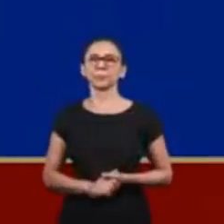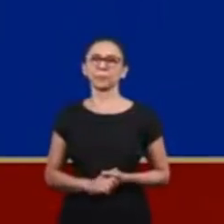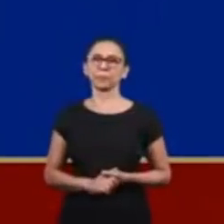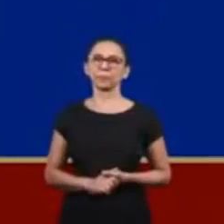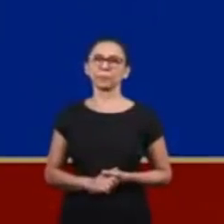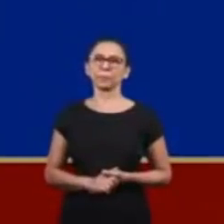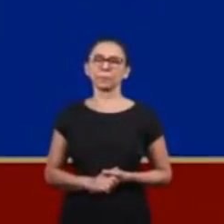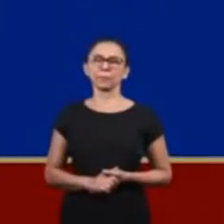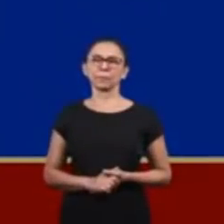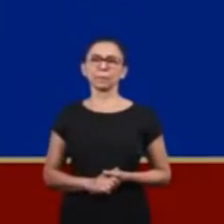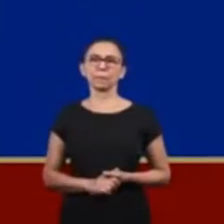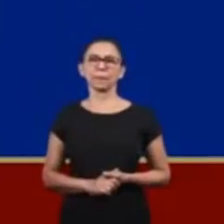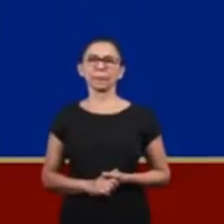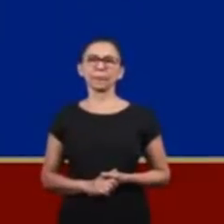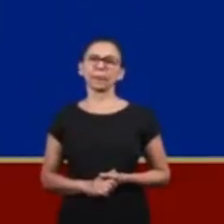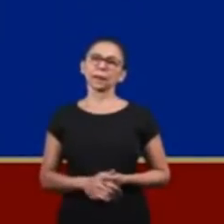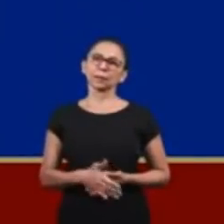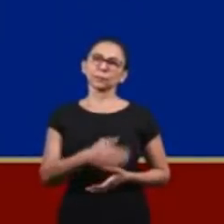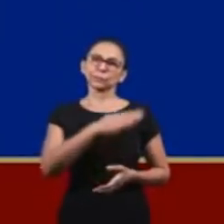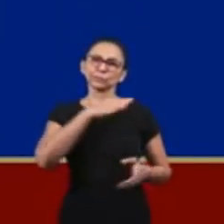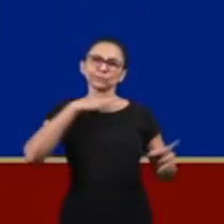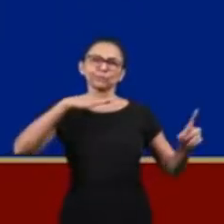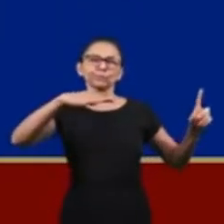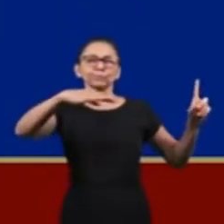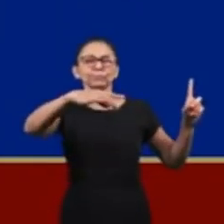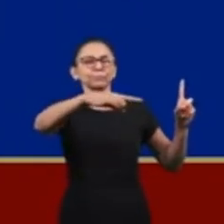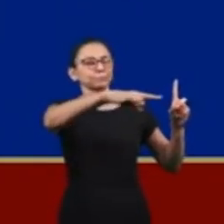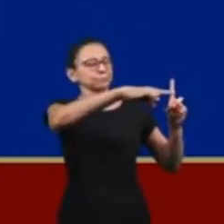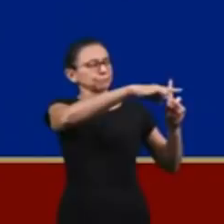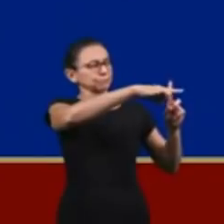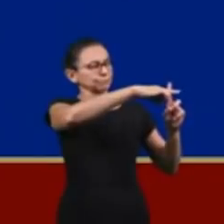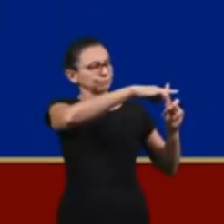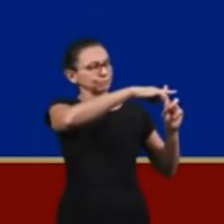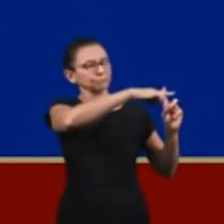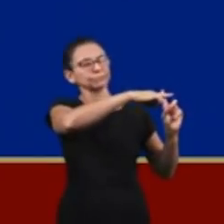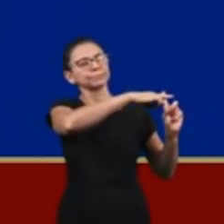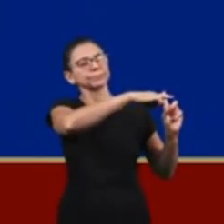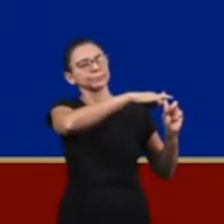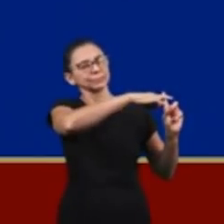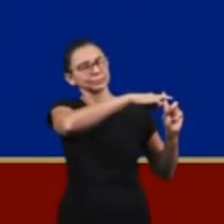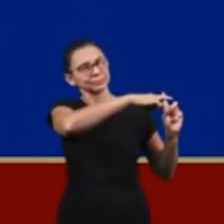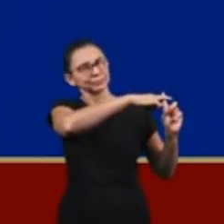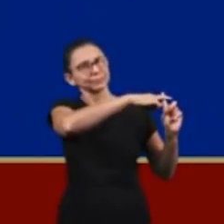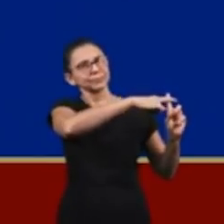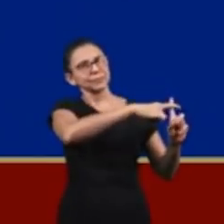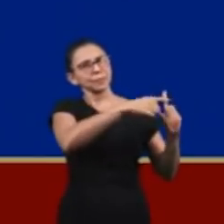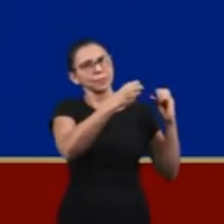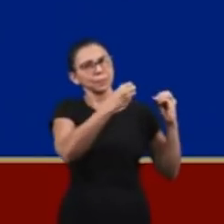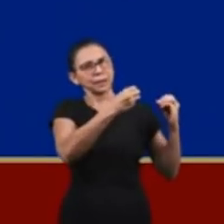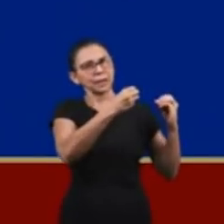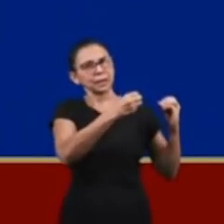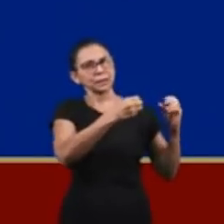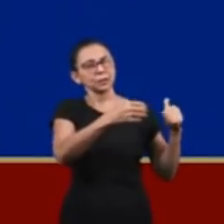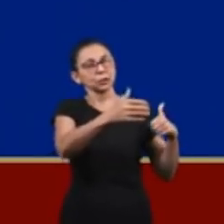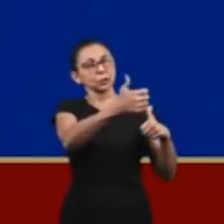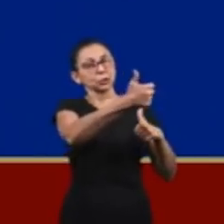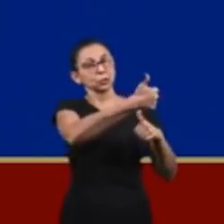first letter of Timothy, chapter 2, verse 6. Jesus, who gave himself